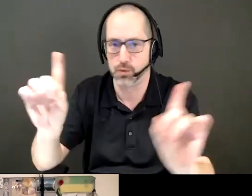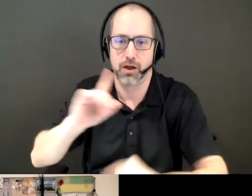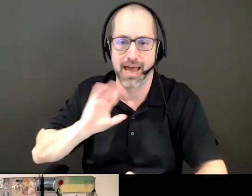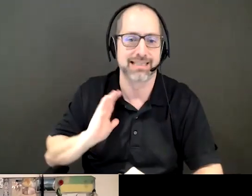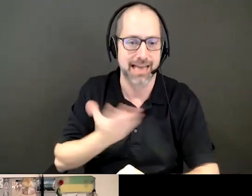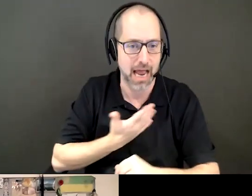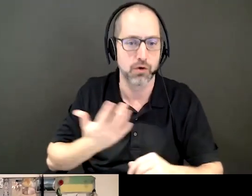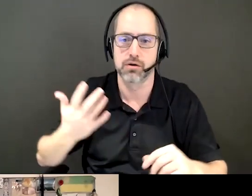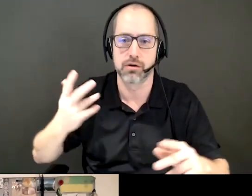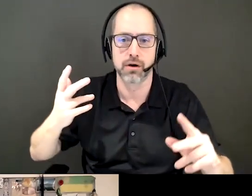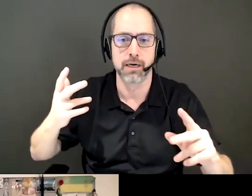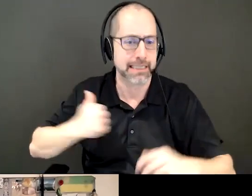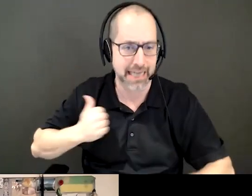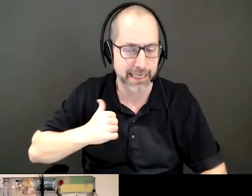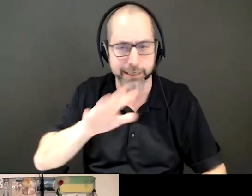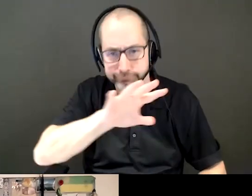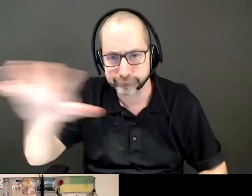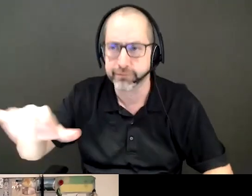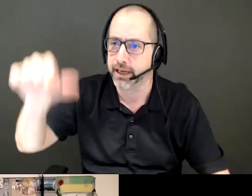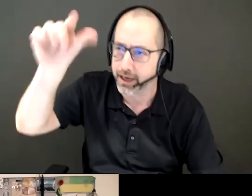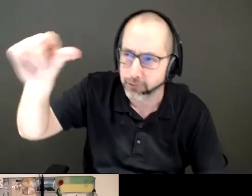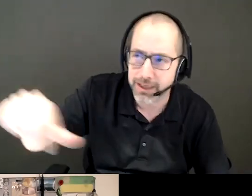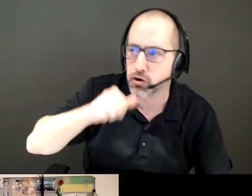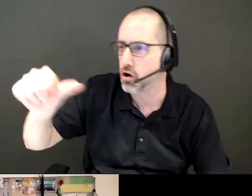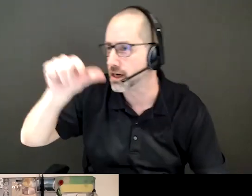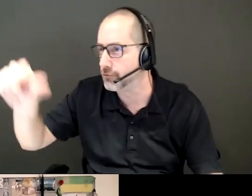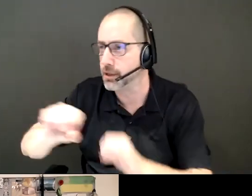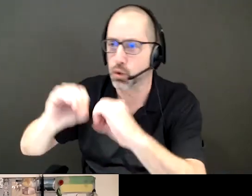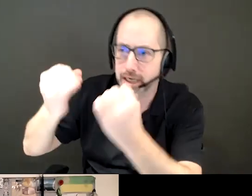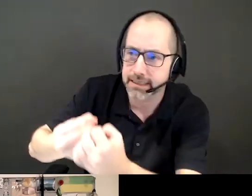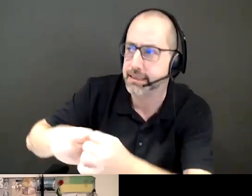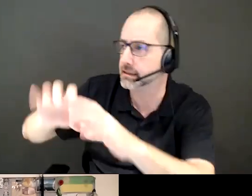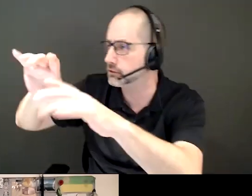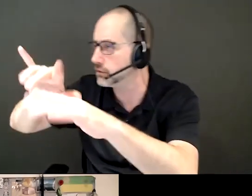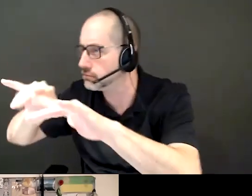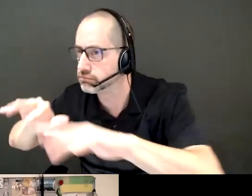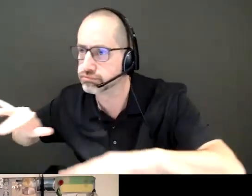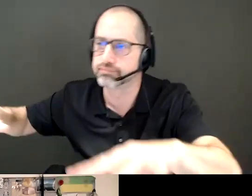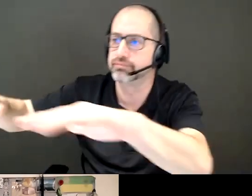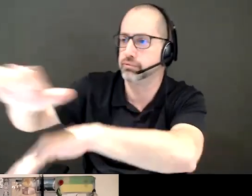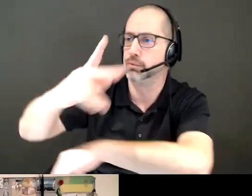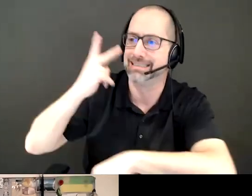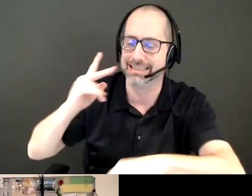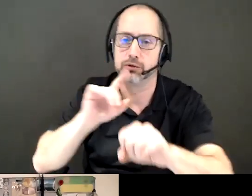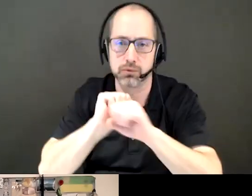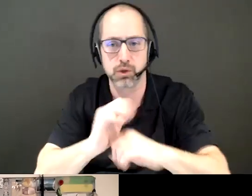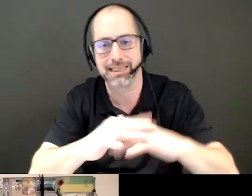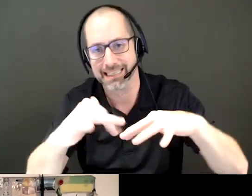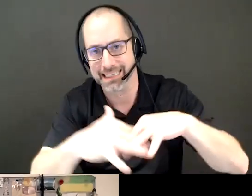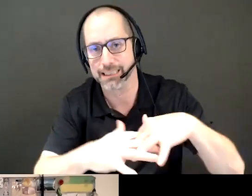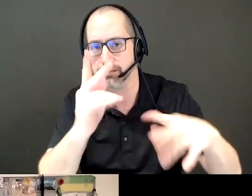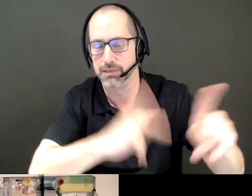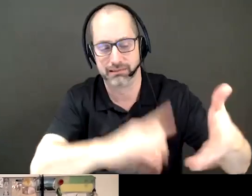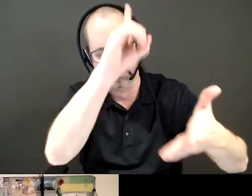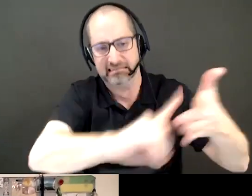societies and different organizations, government, non-government. And it creates a huge barrier for people, for Indigenous